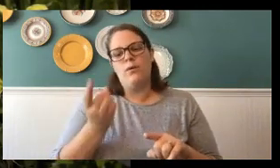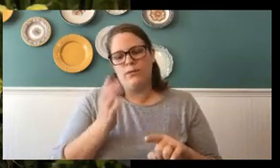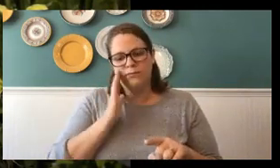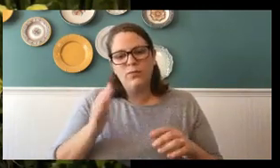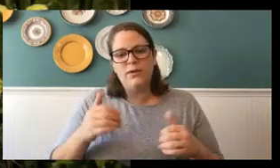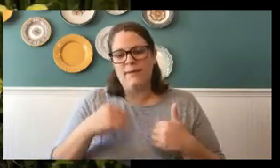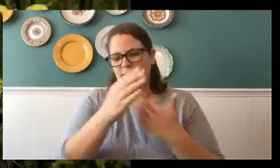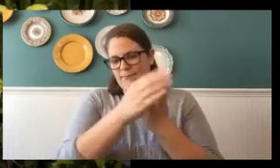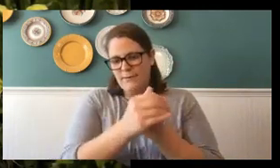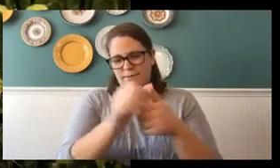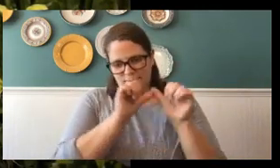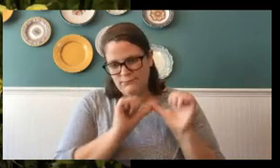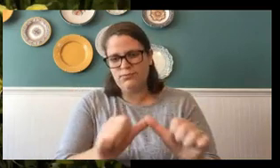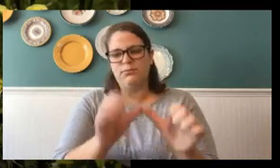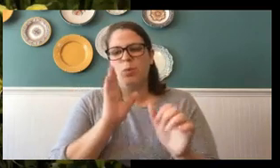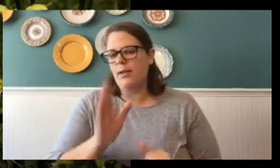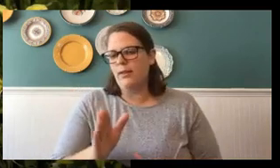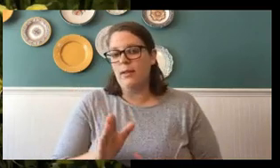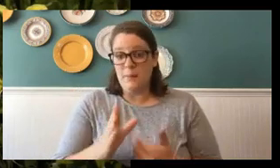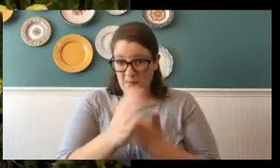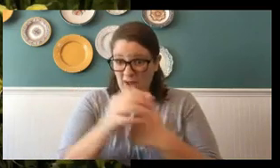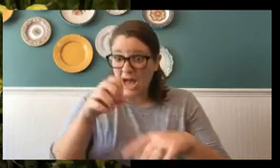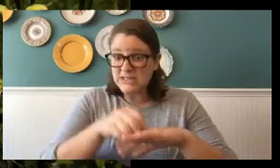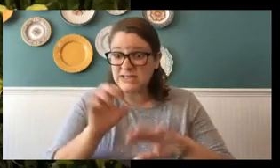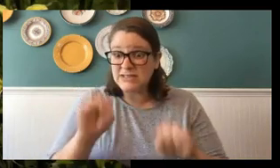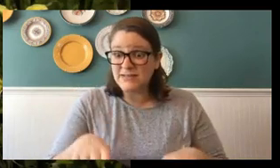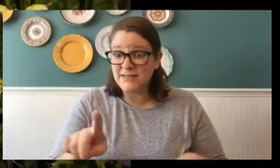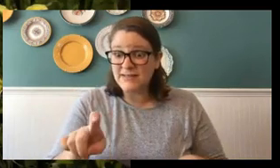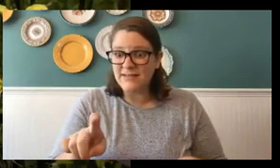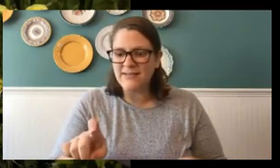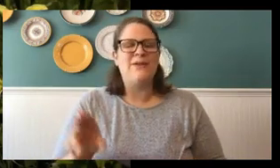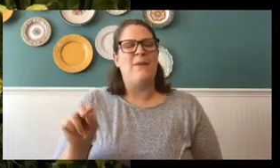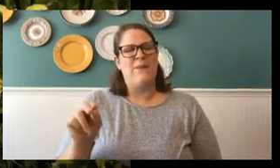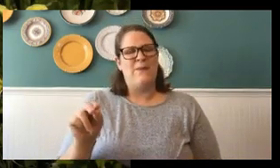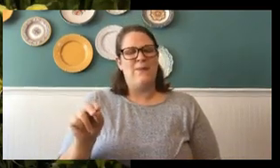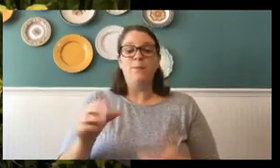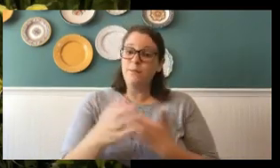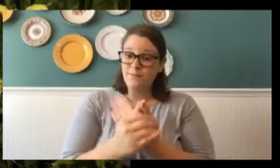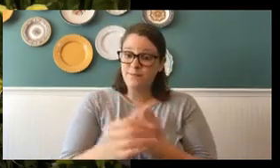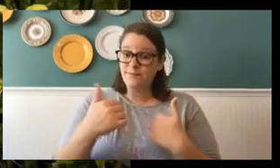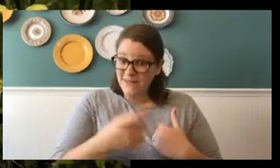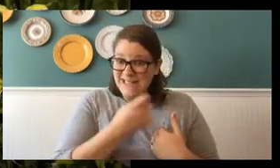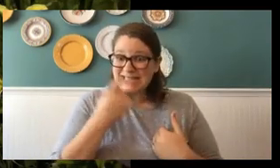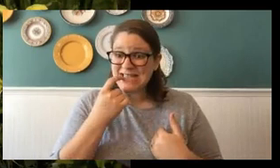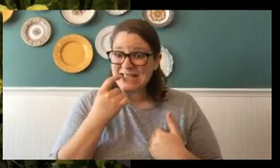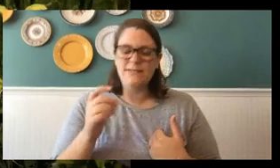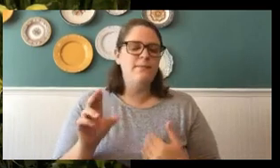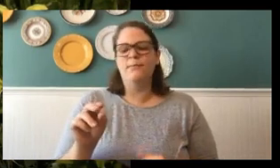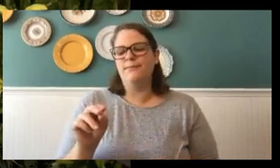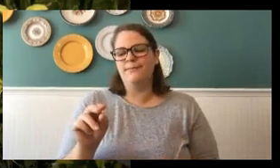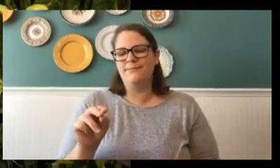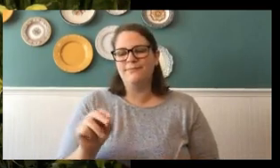have butterflies. Now, do butterflies bite? No. Do butterflies have teeth? No.